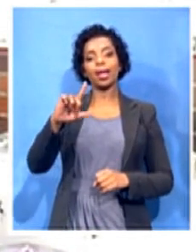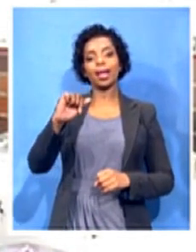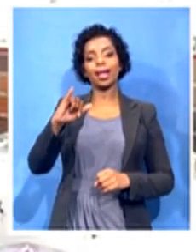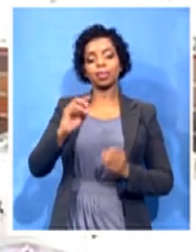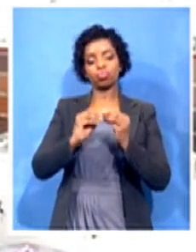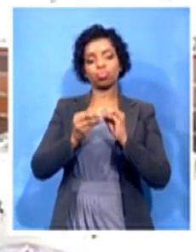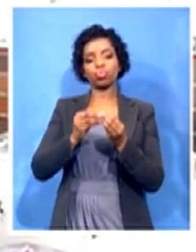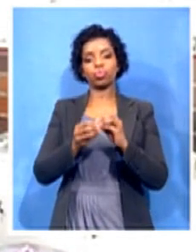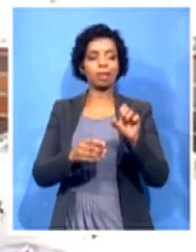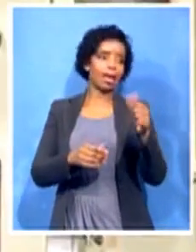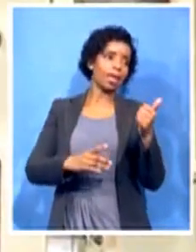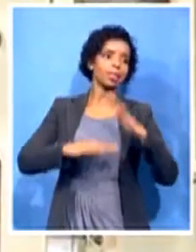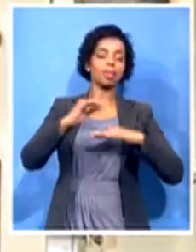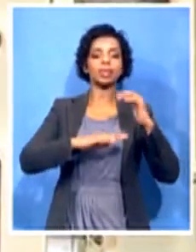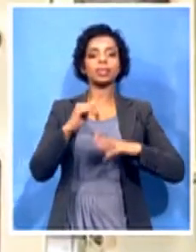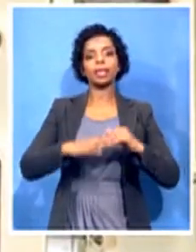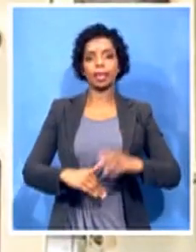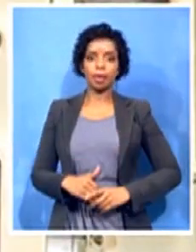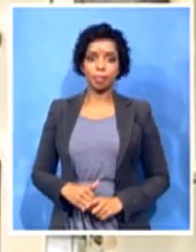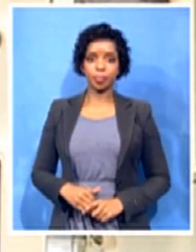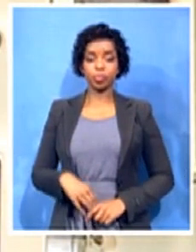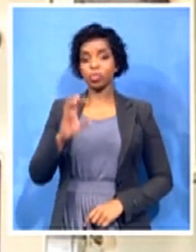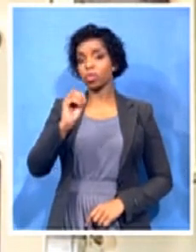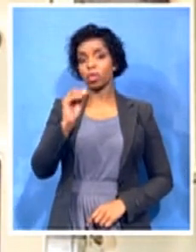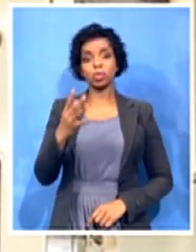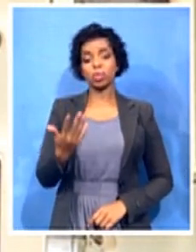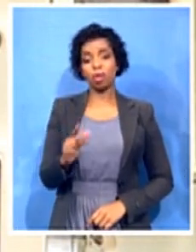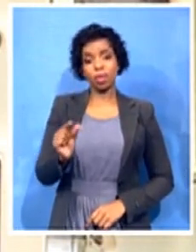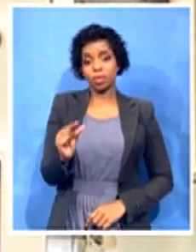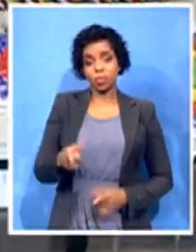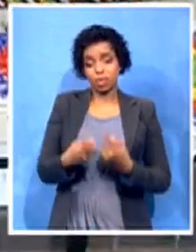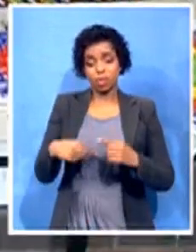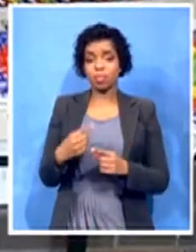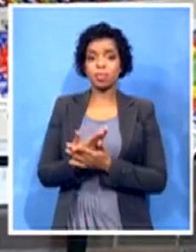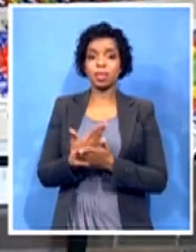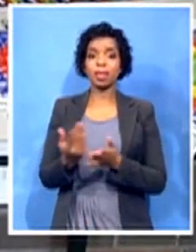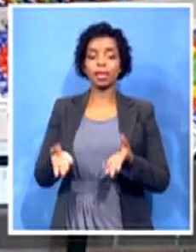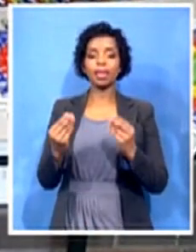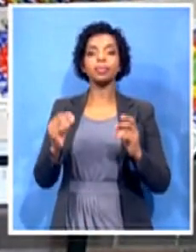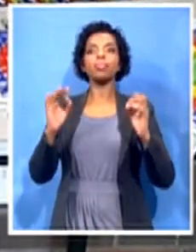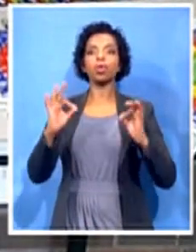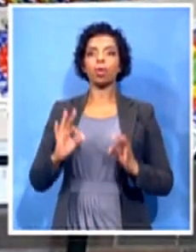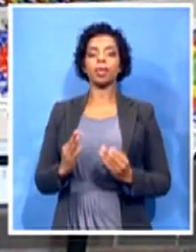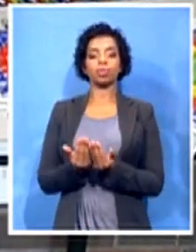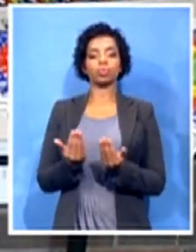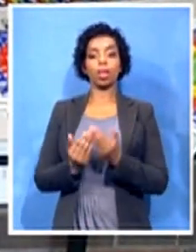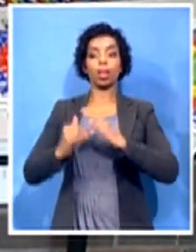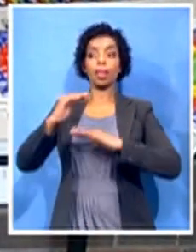As soon as we can get a proper school building, then we'll be able to